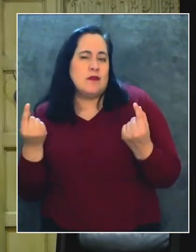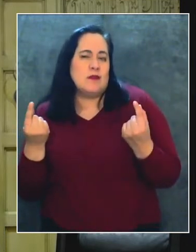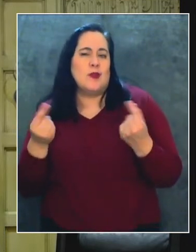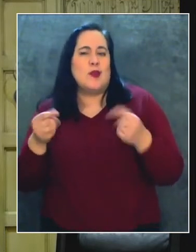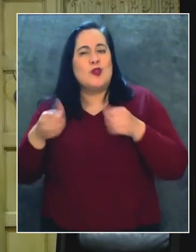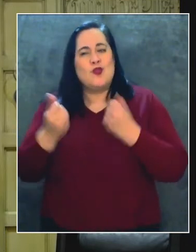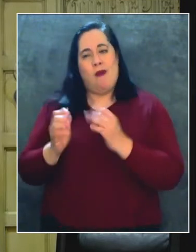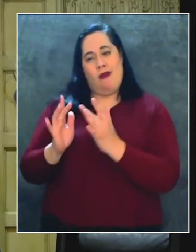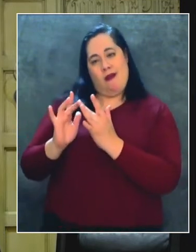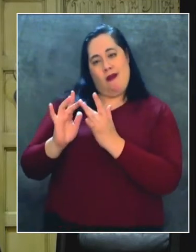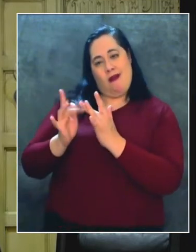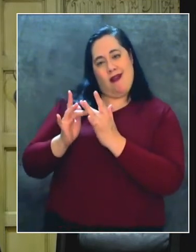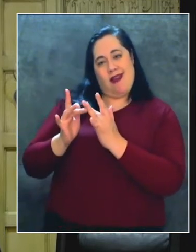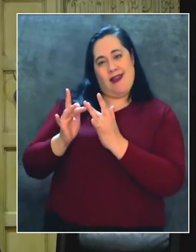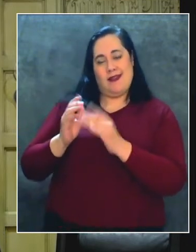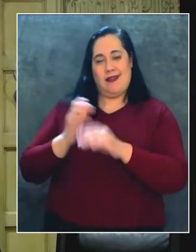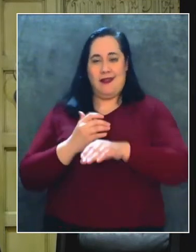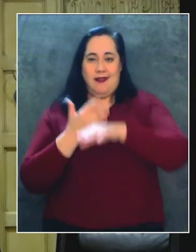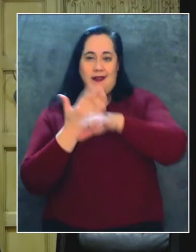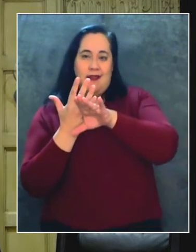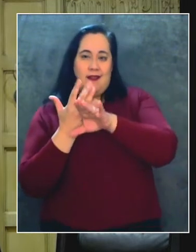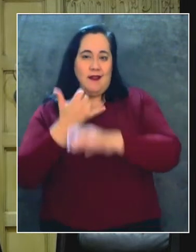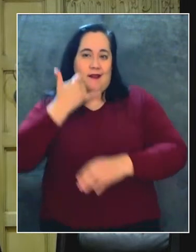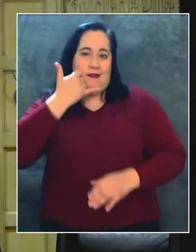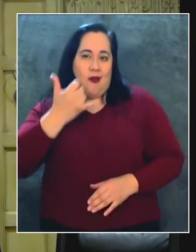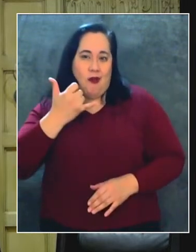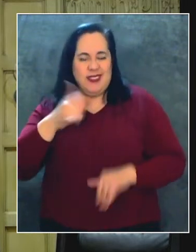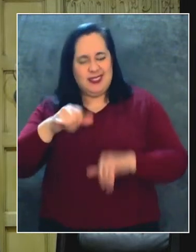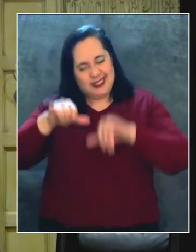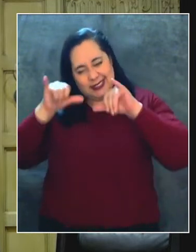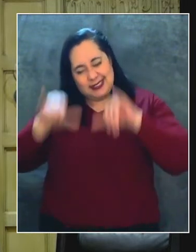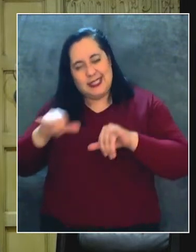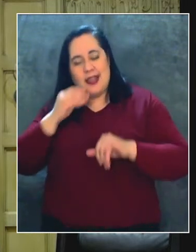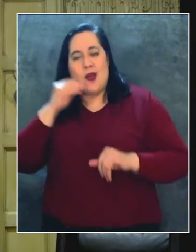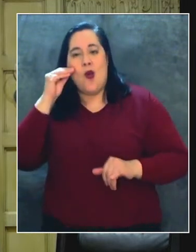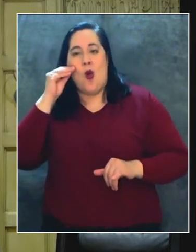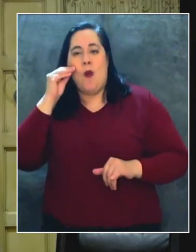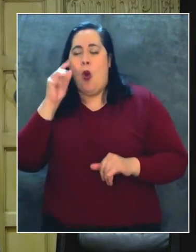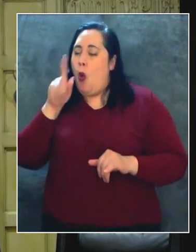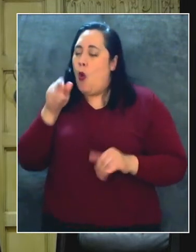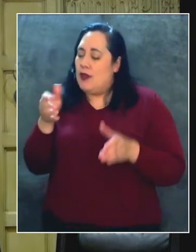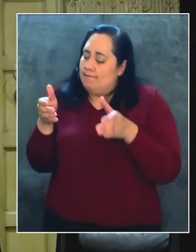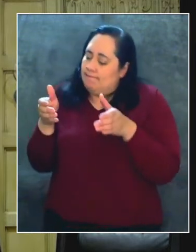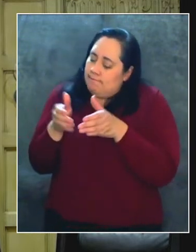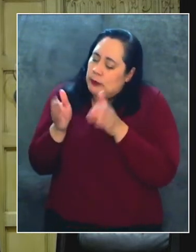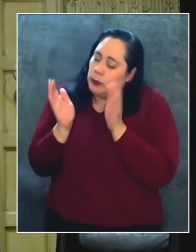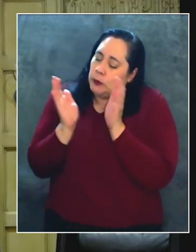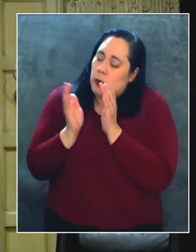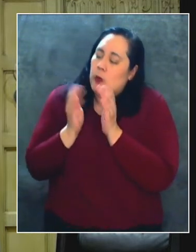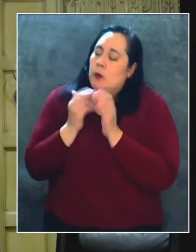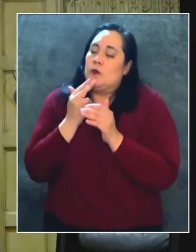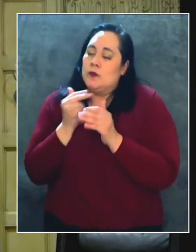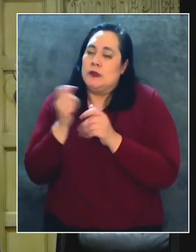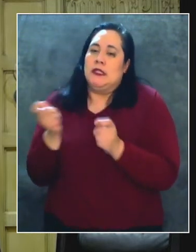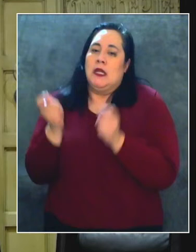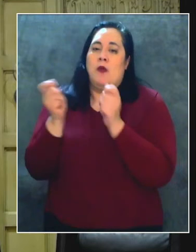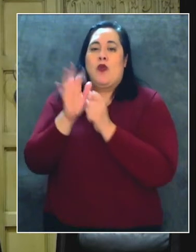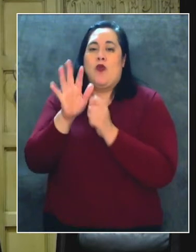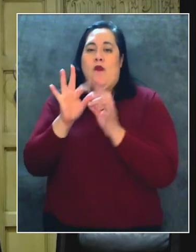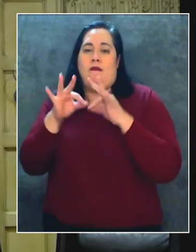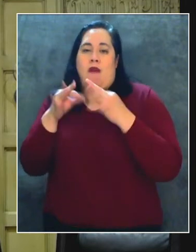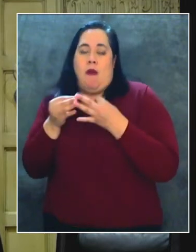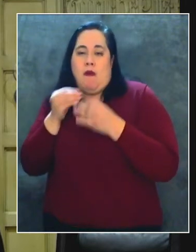way. Quédense en casa. Y celebre solamente con la gente en su hogar. Y con